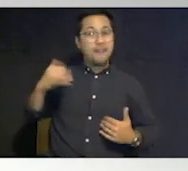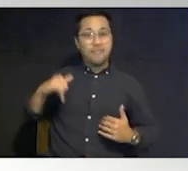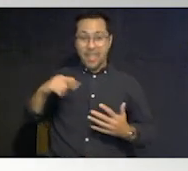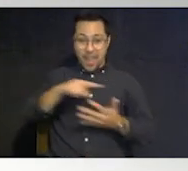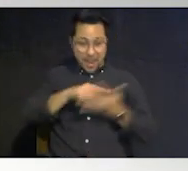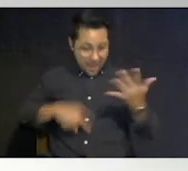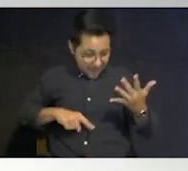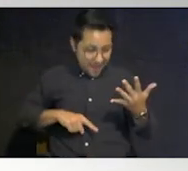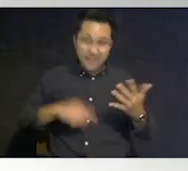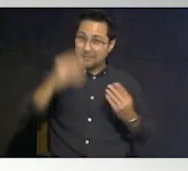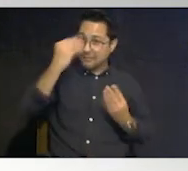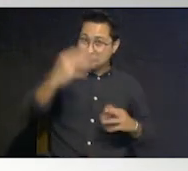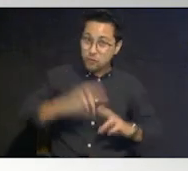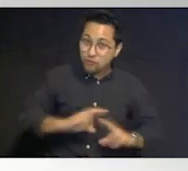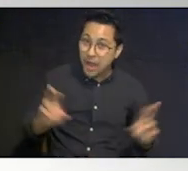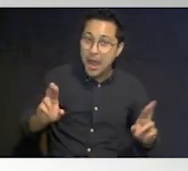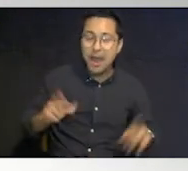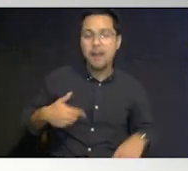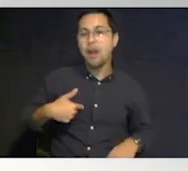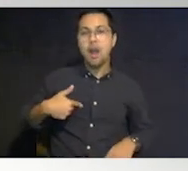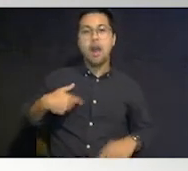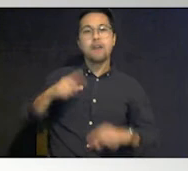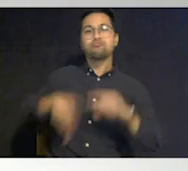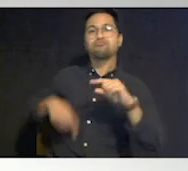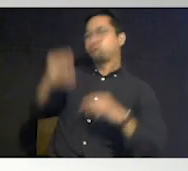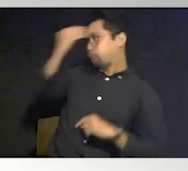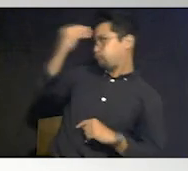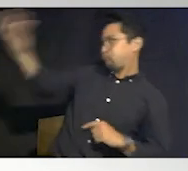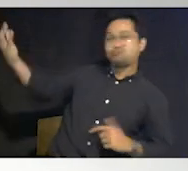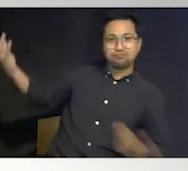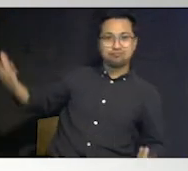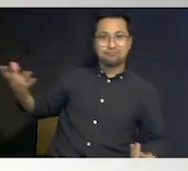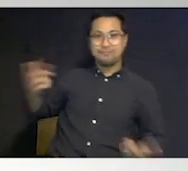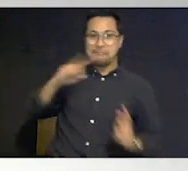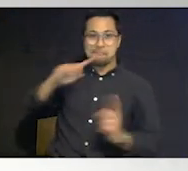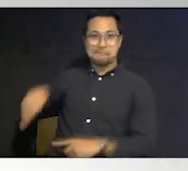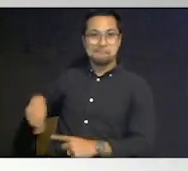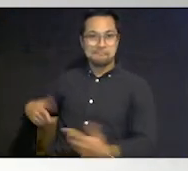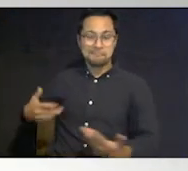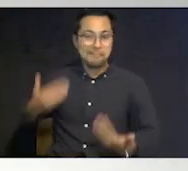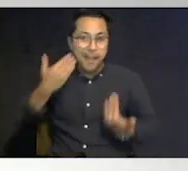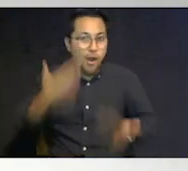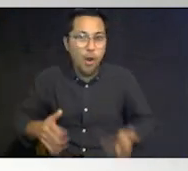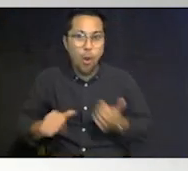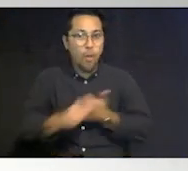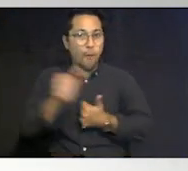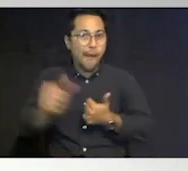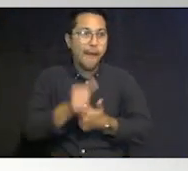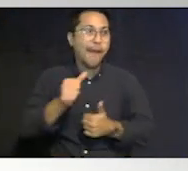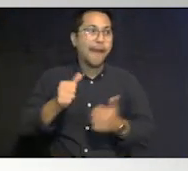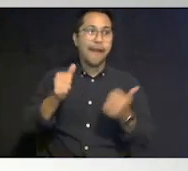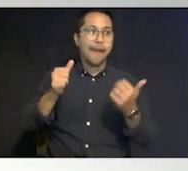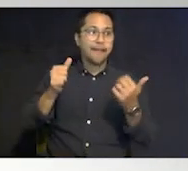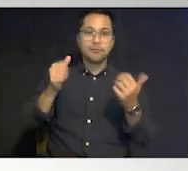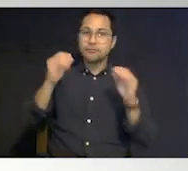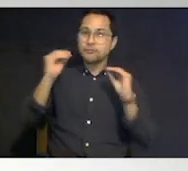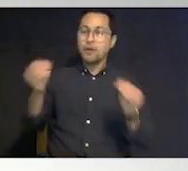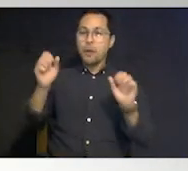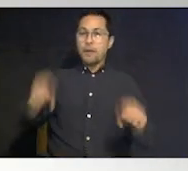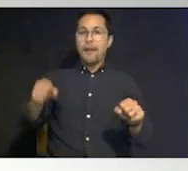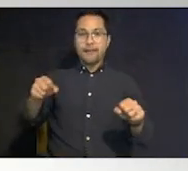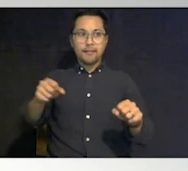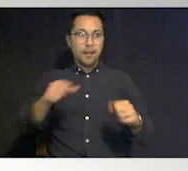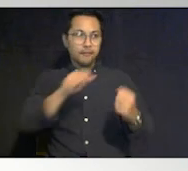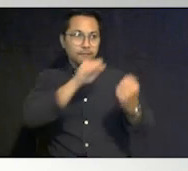that we do with the providers i wouldn't be able to provide that answer i wouldn't know the risk and would have no chance of addressing the